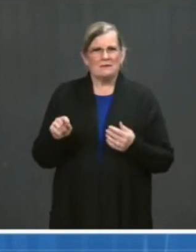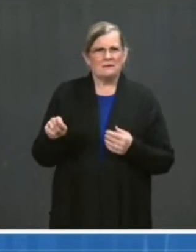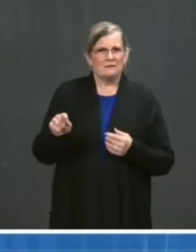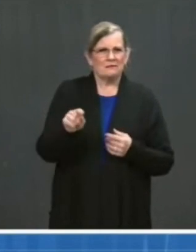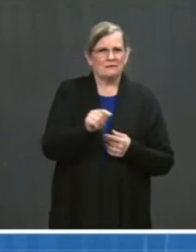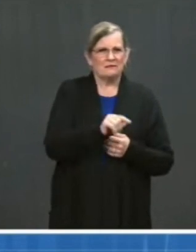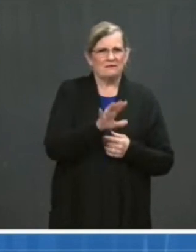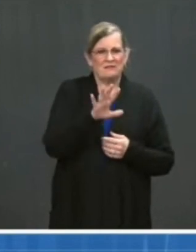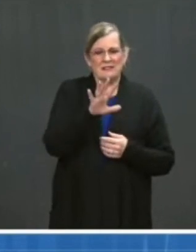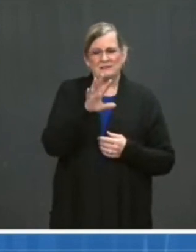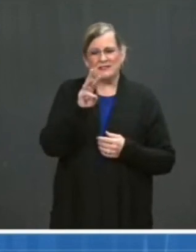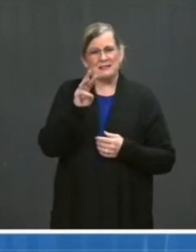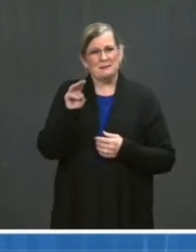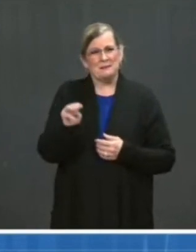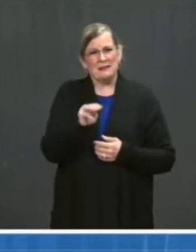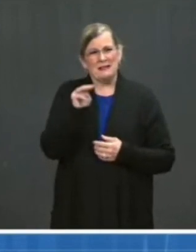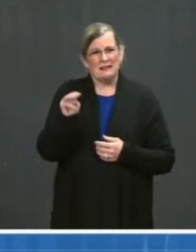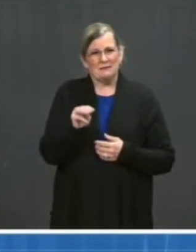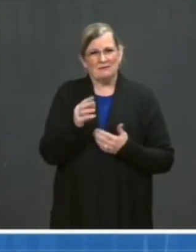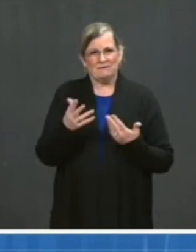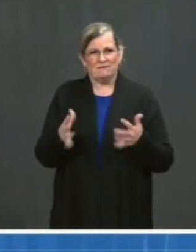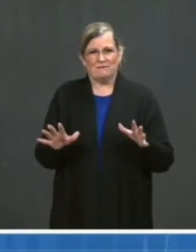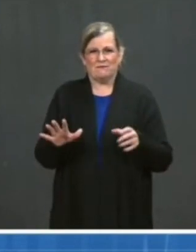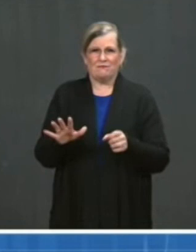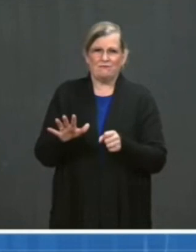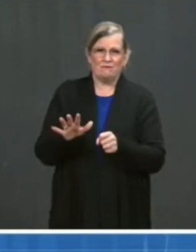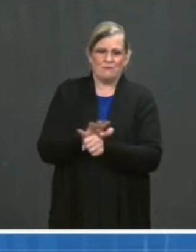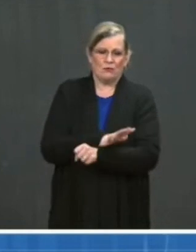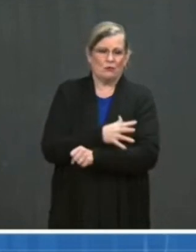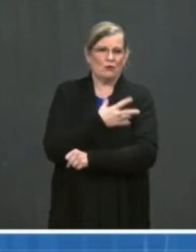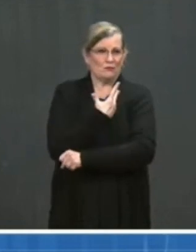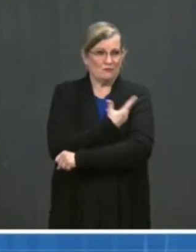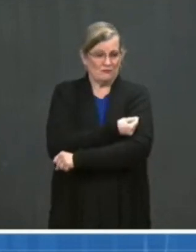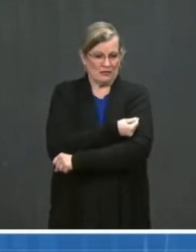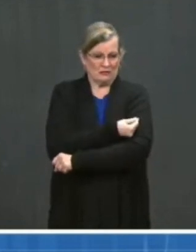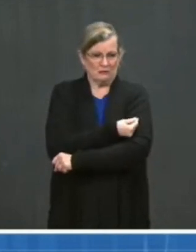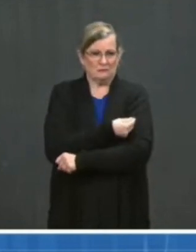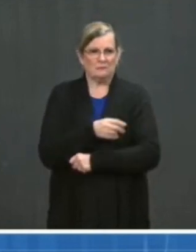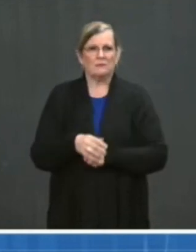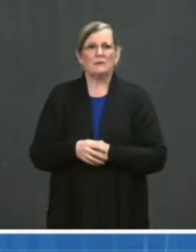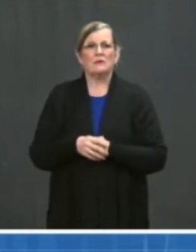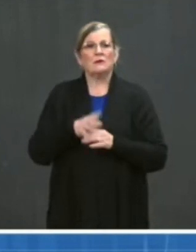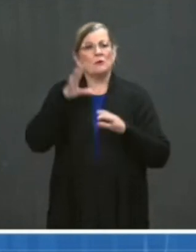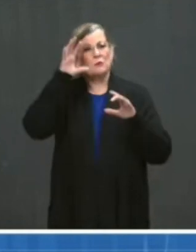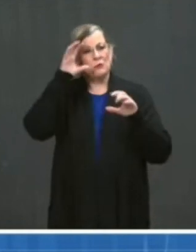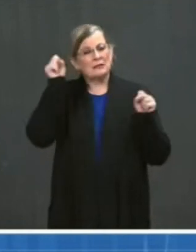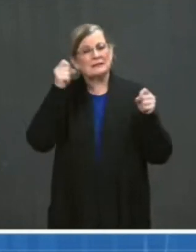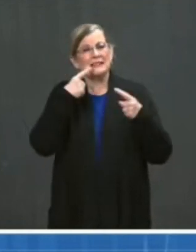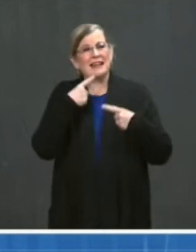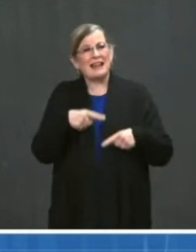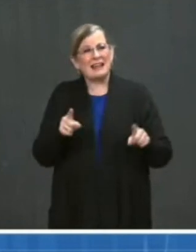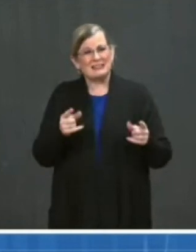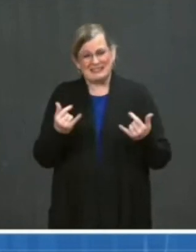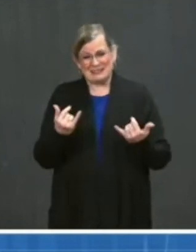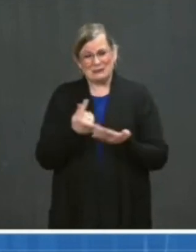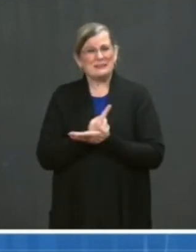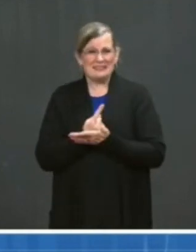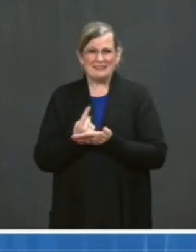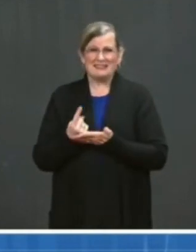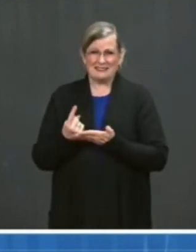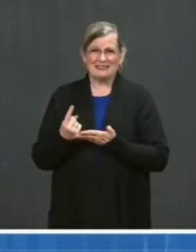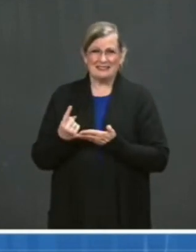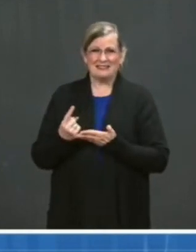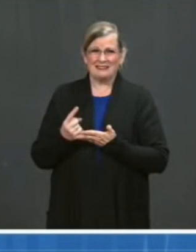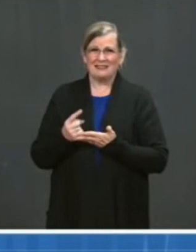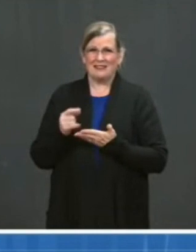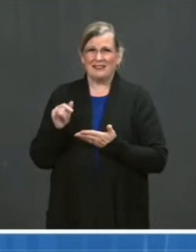are now fully vaccinated. And as the President announced earlier this week, states are responding to his call to